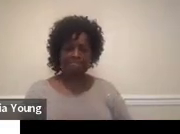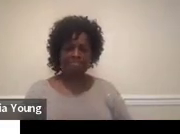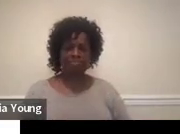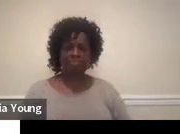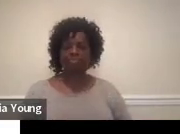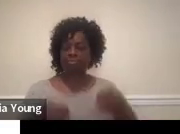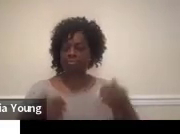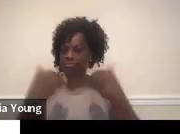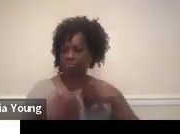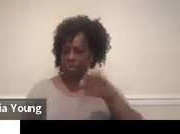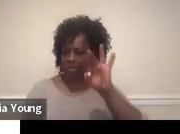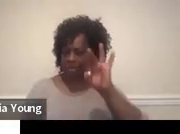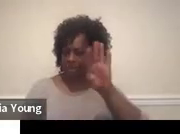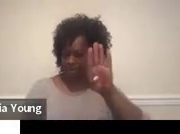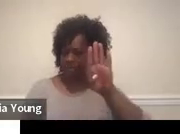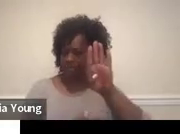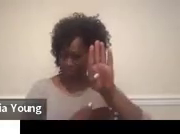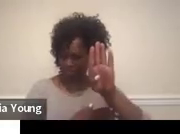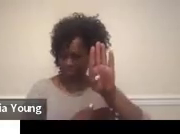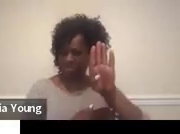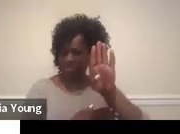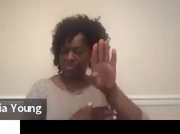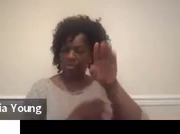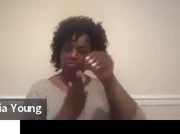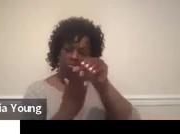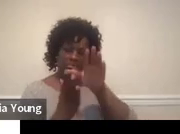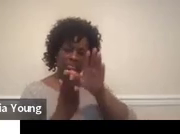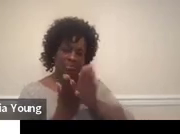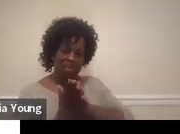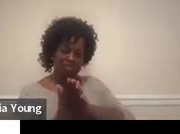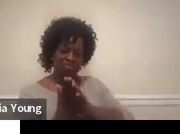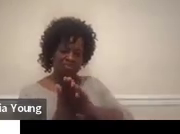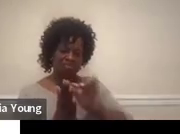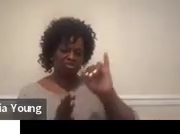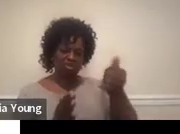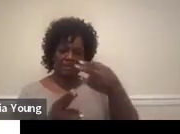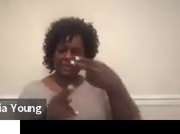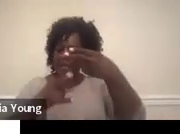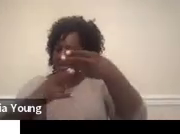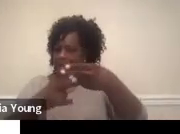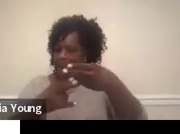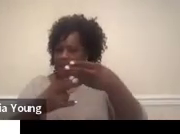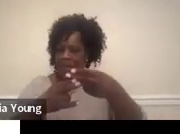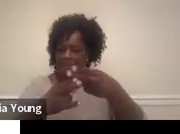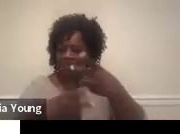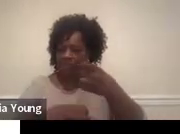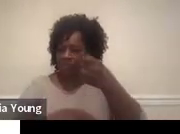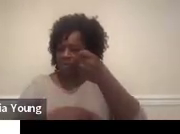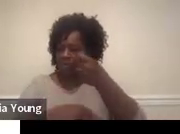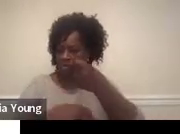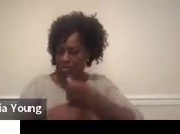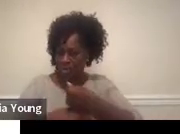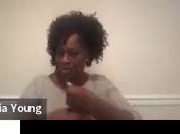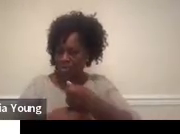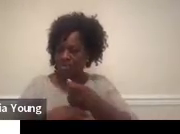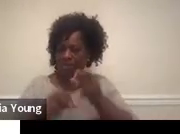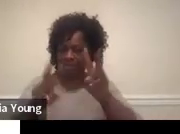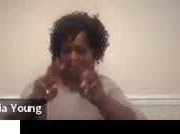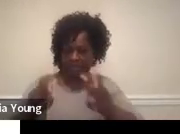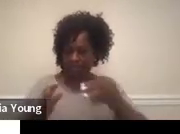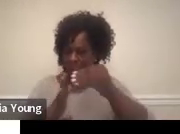9B, this is where you put just the name and the year that you gave the assessment.